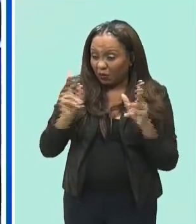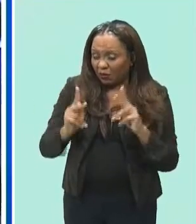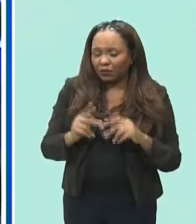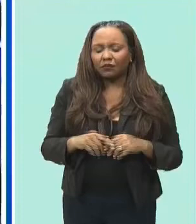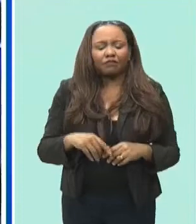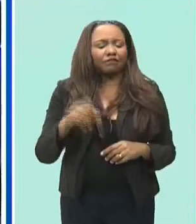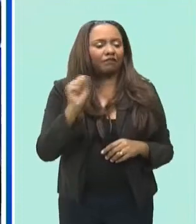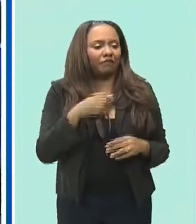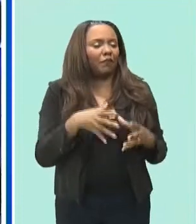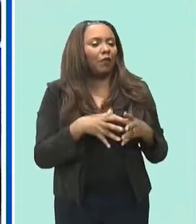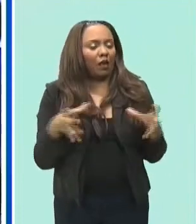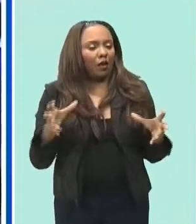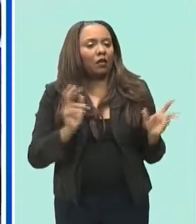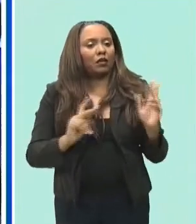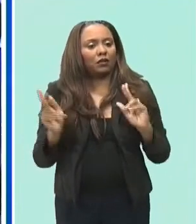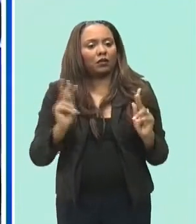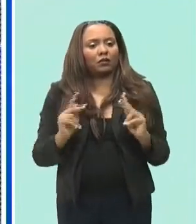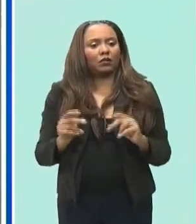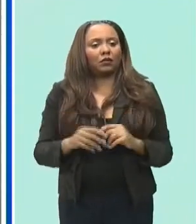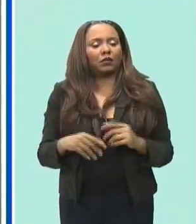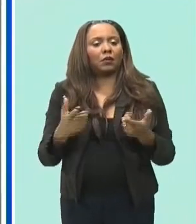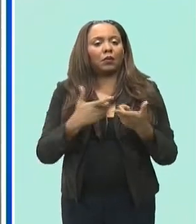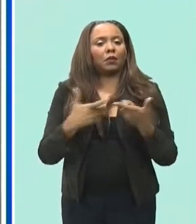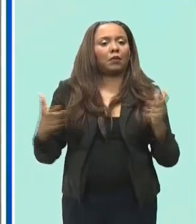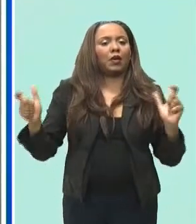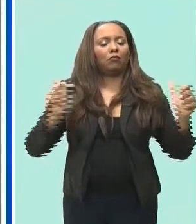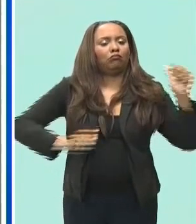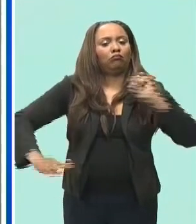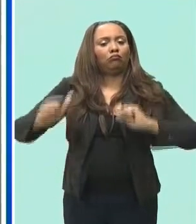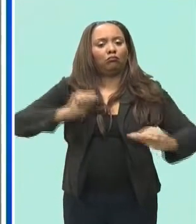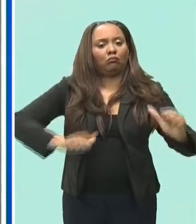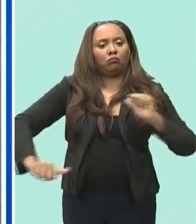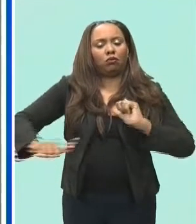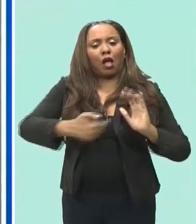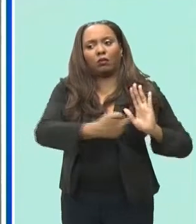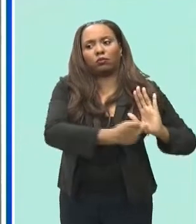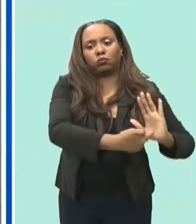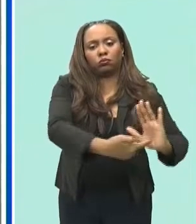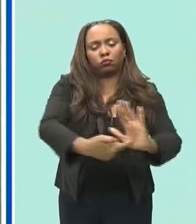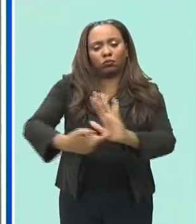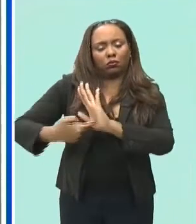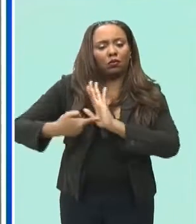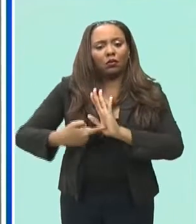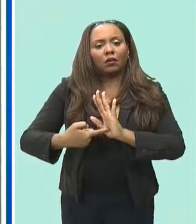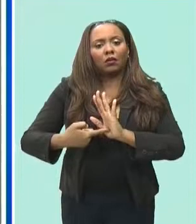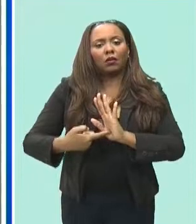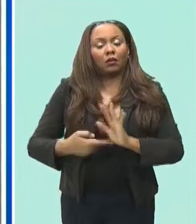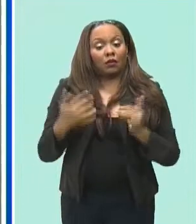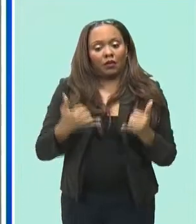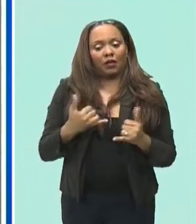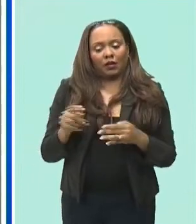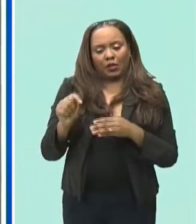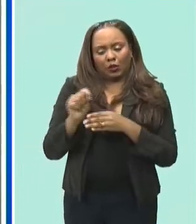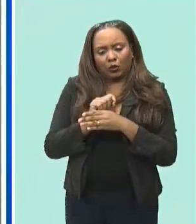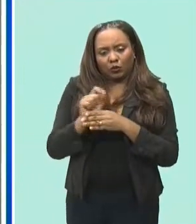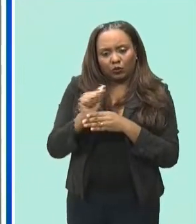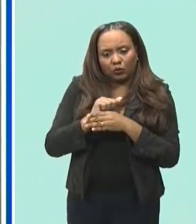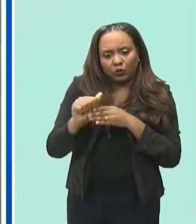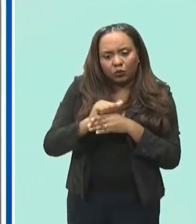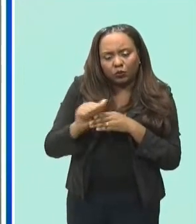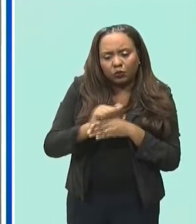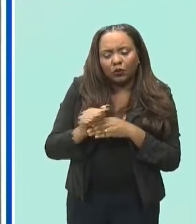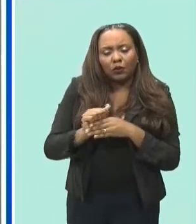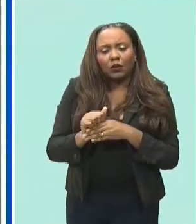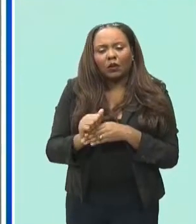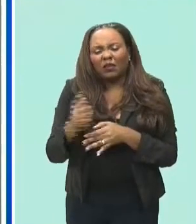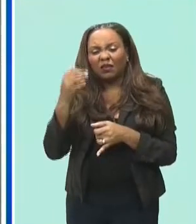night presentation will take up a large part of that um they're they're like right now as we speak rehearsing to the one of the final